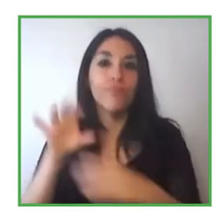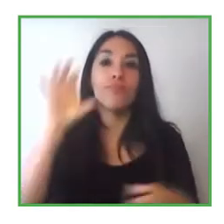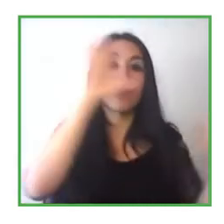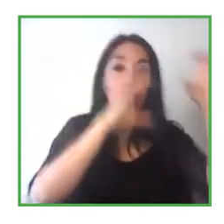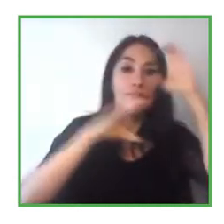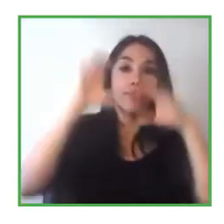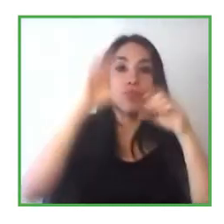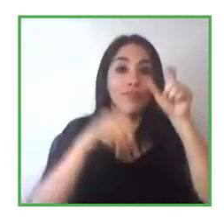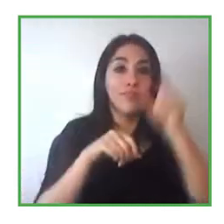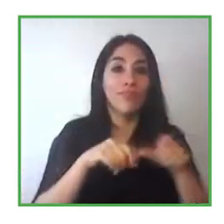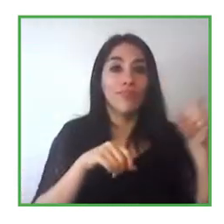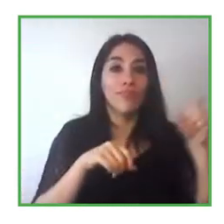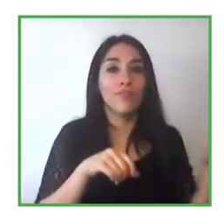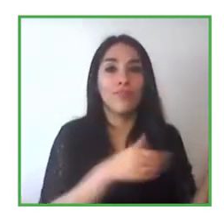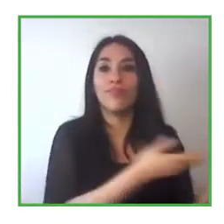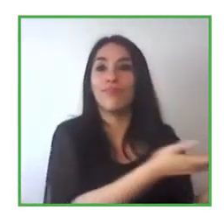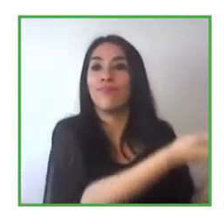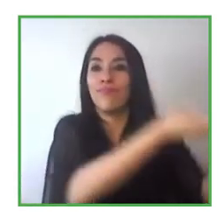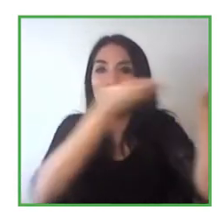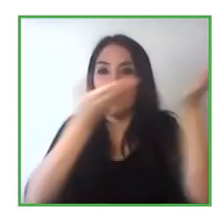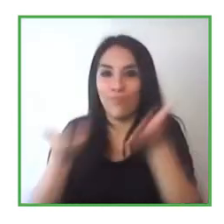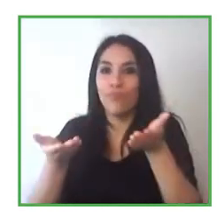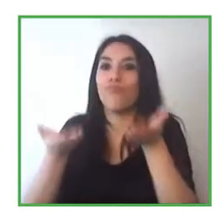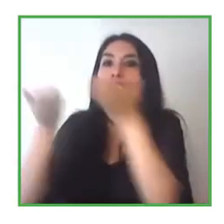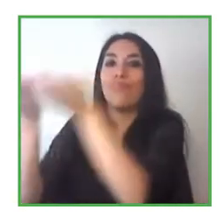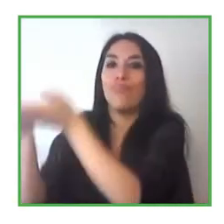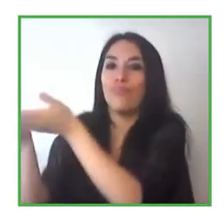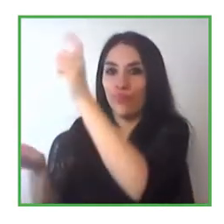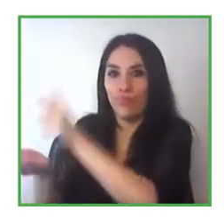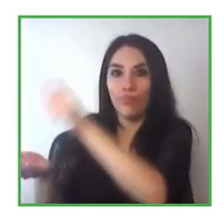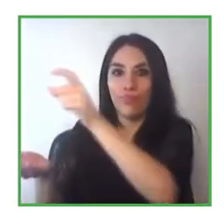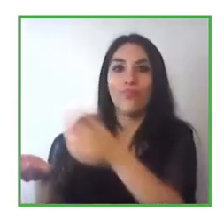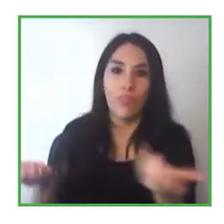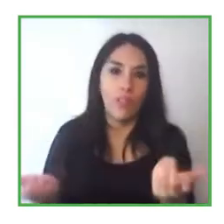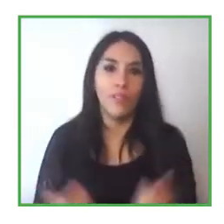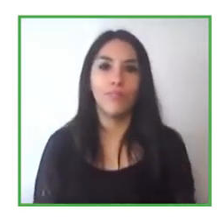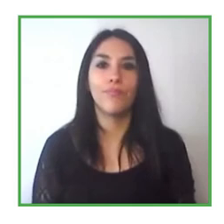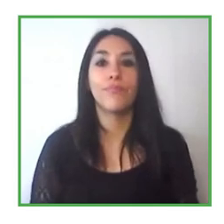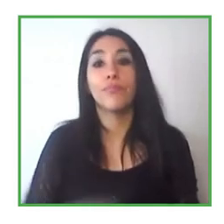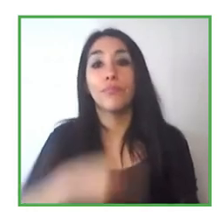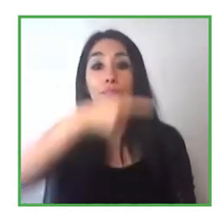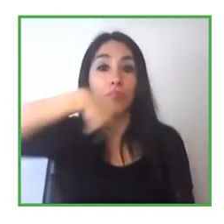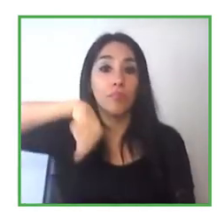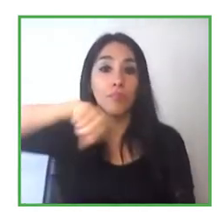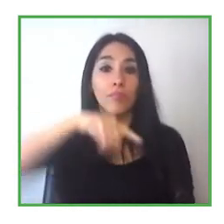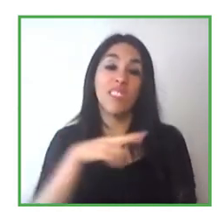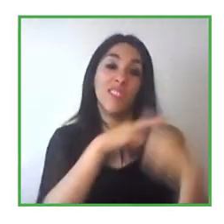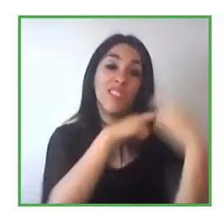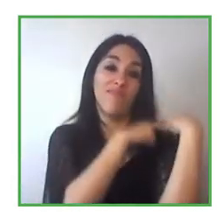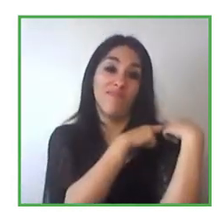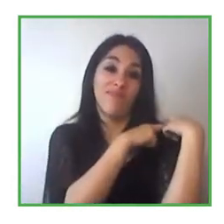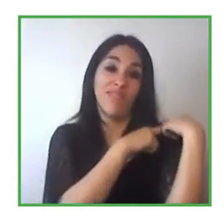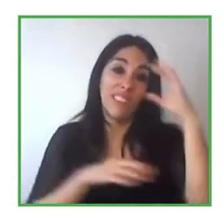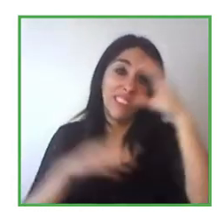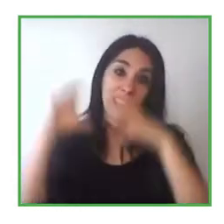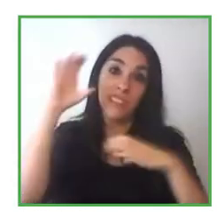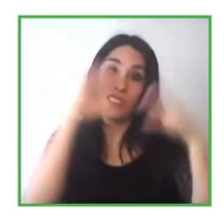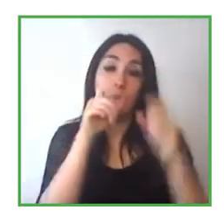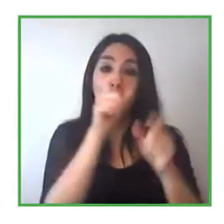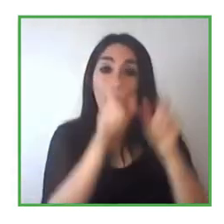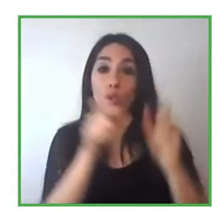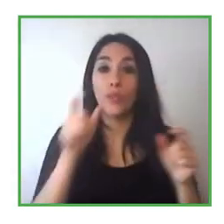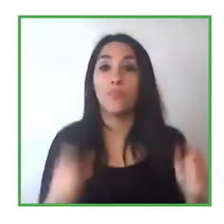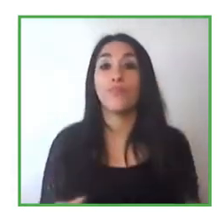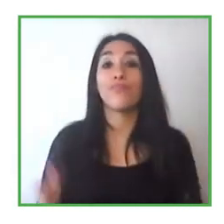so i would say that the guarantee is going to be looked for through the same methodology i have